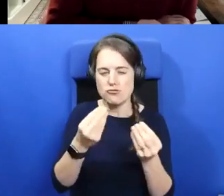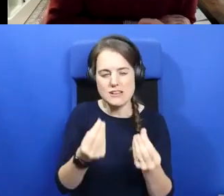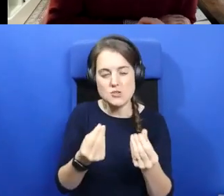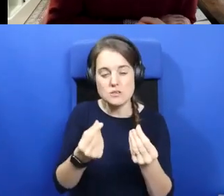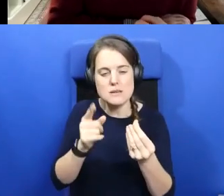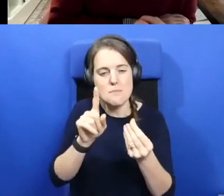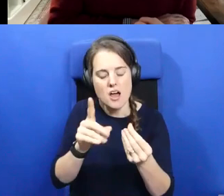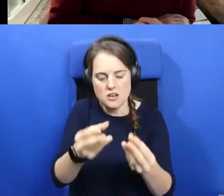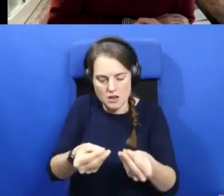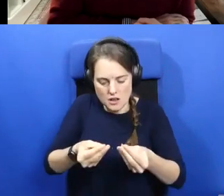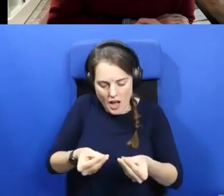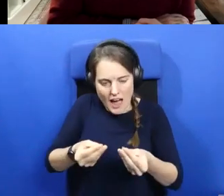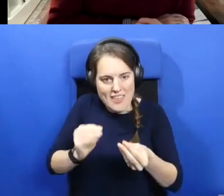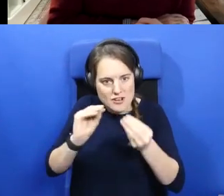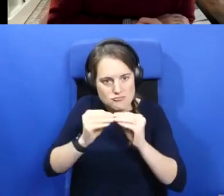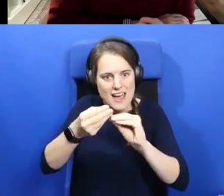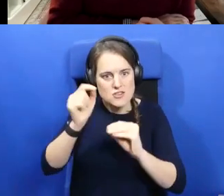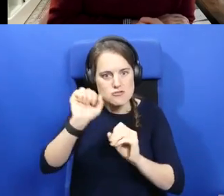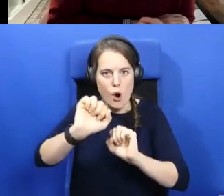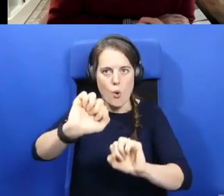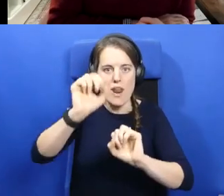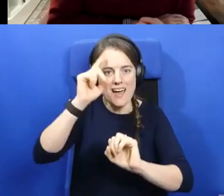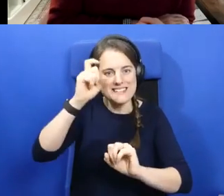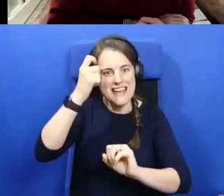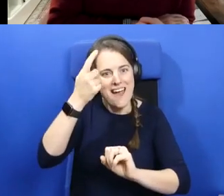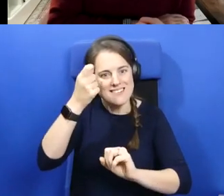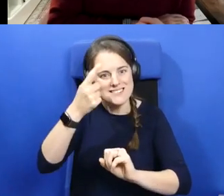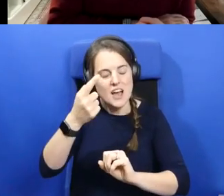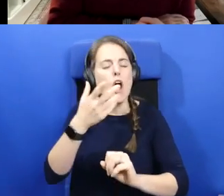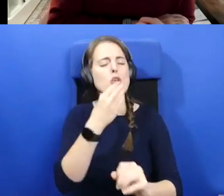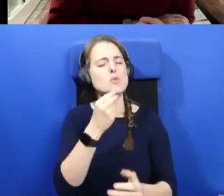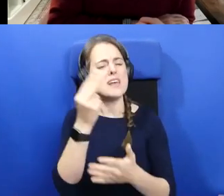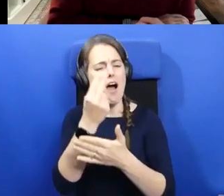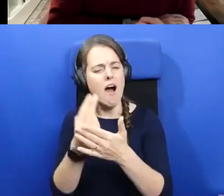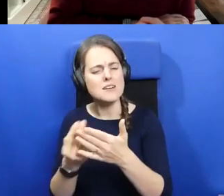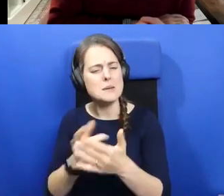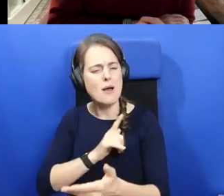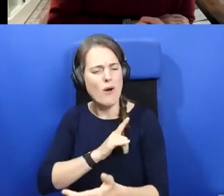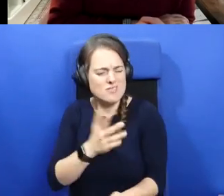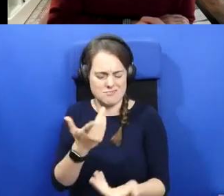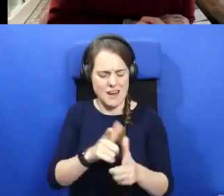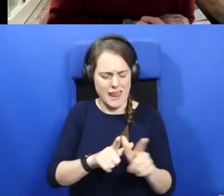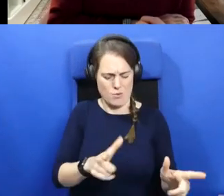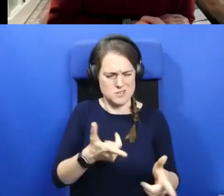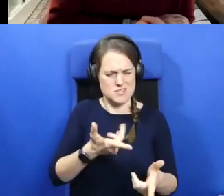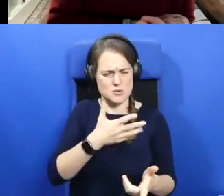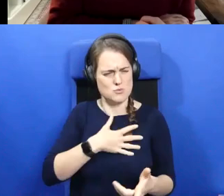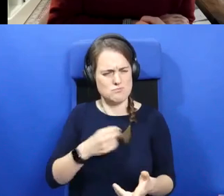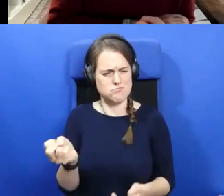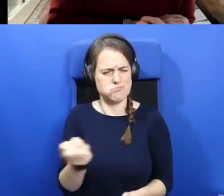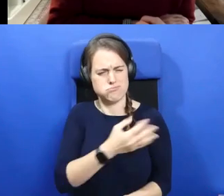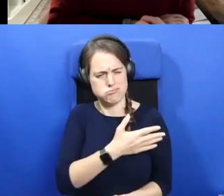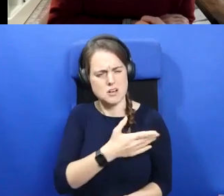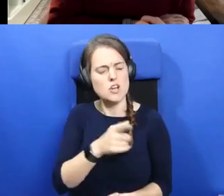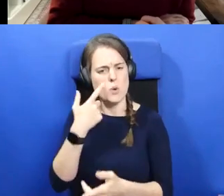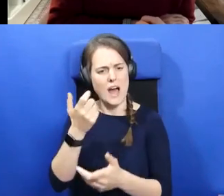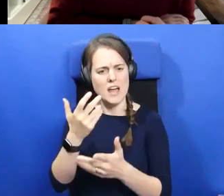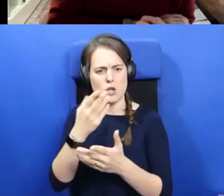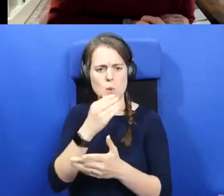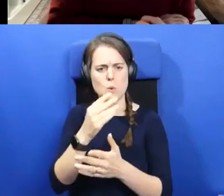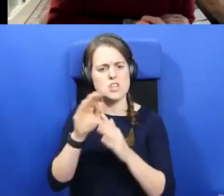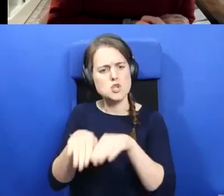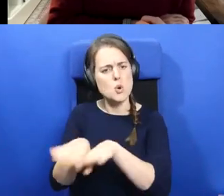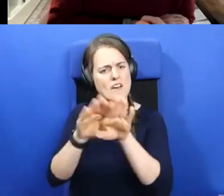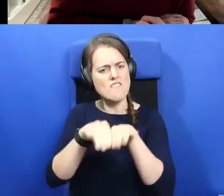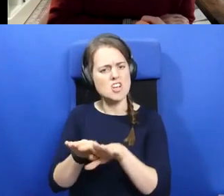Um, art, because you don't need to speak any language with art. It's a visual context. So that works on a universal scale. Um, so it's all